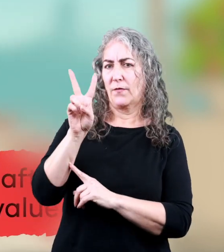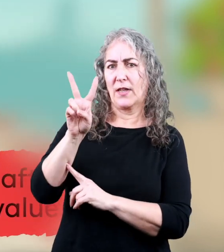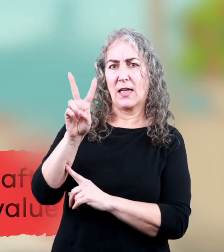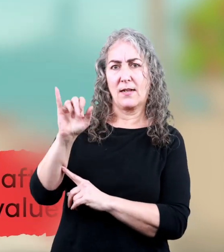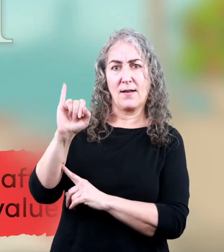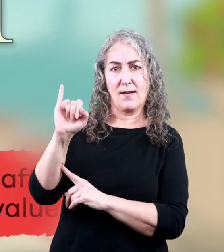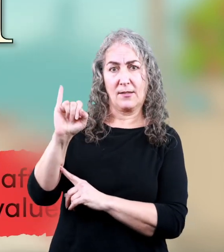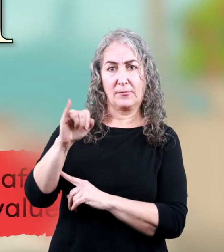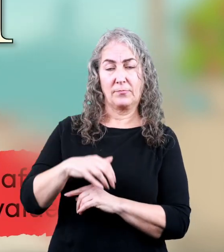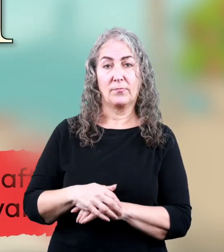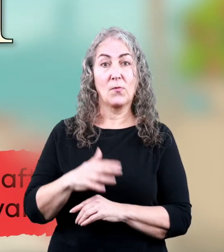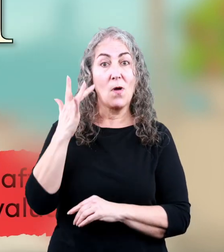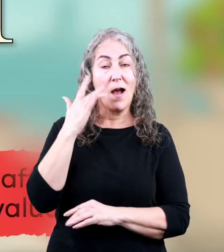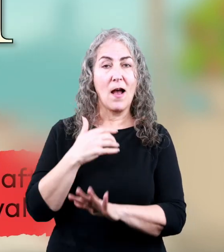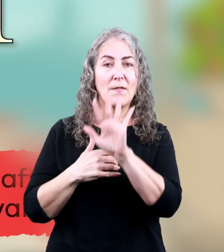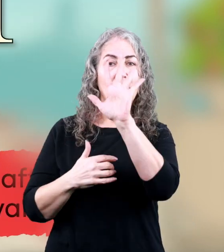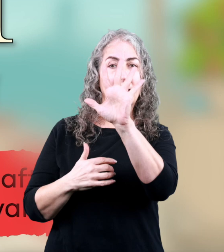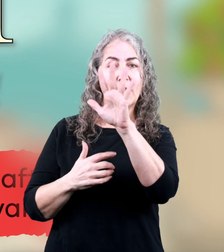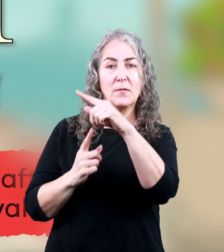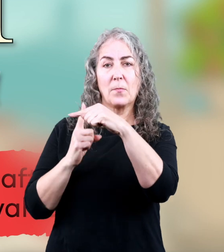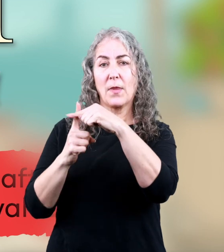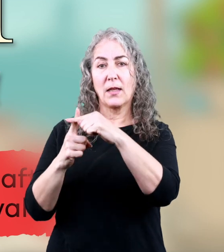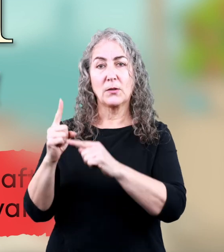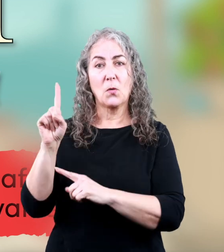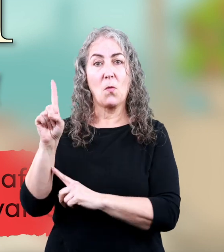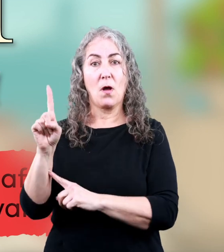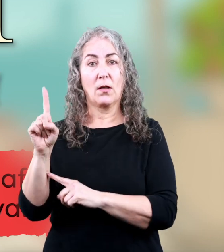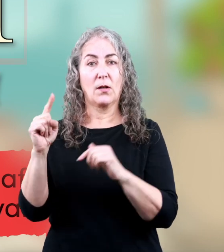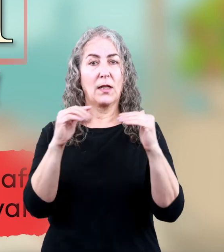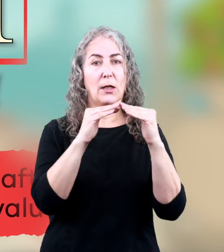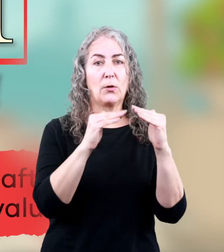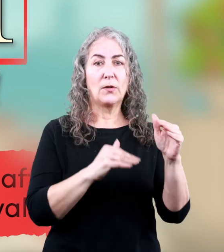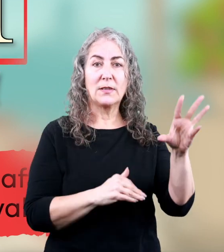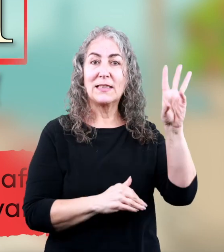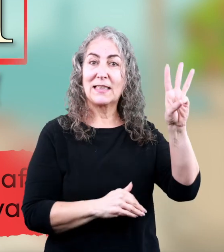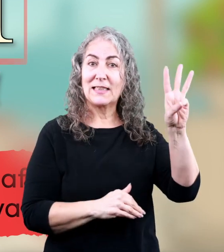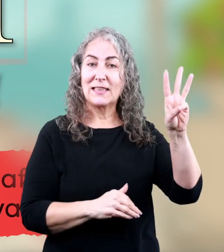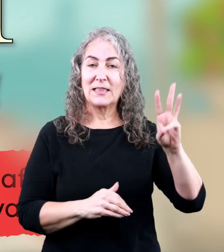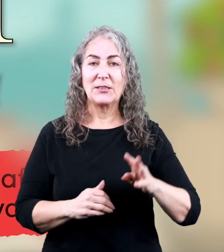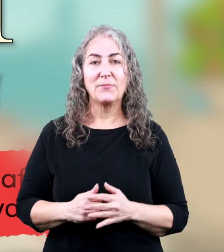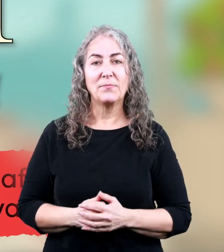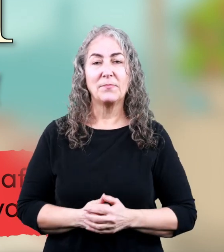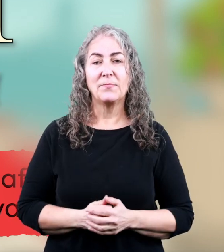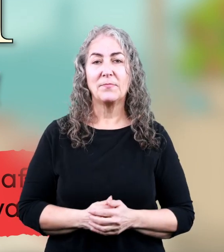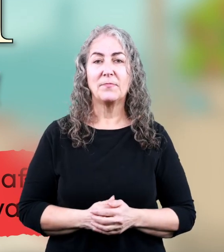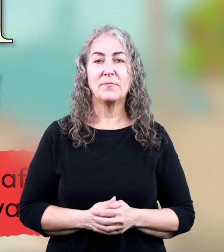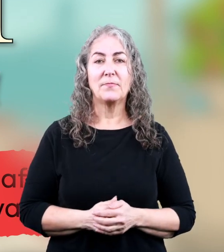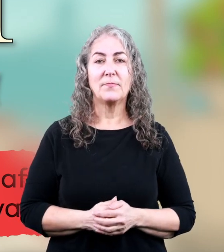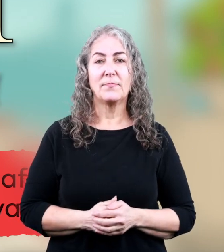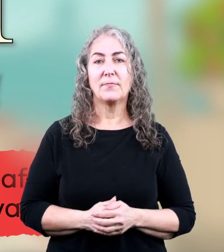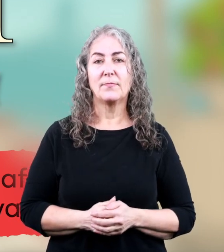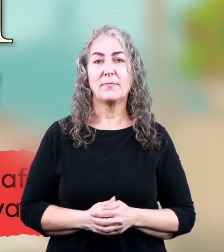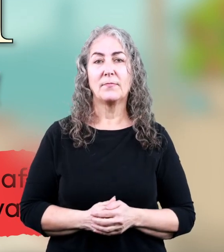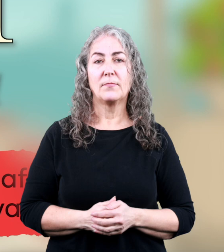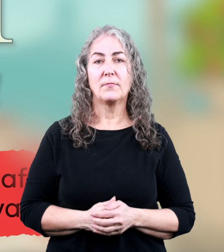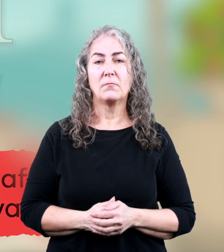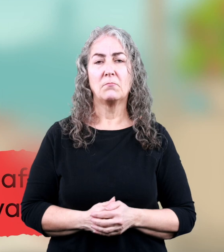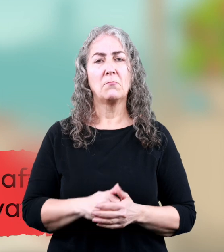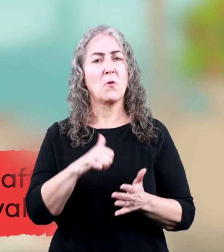be written vi because five plus one equals six.